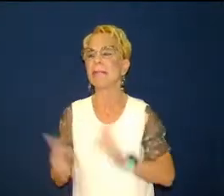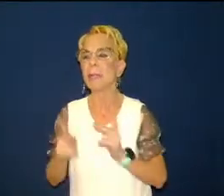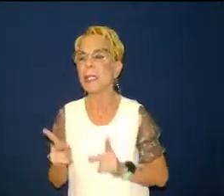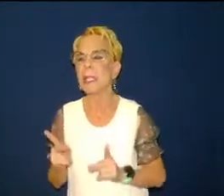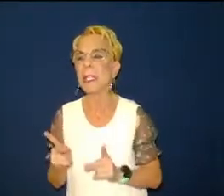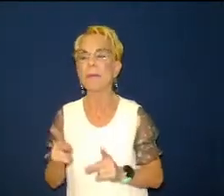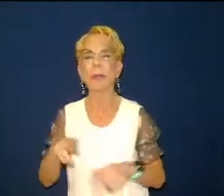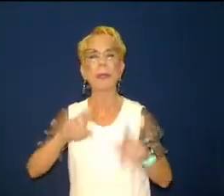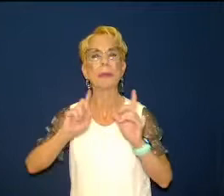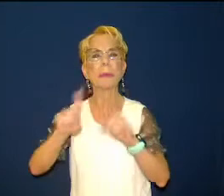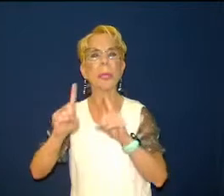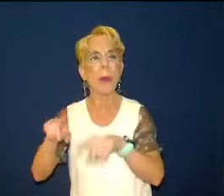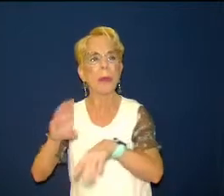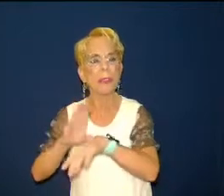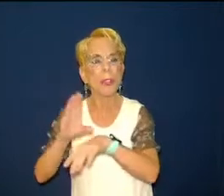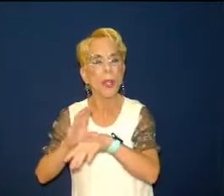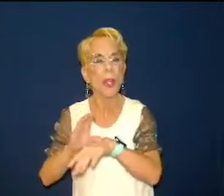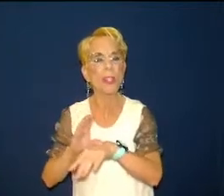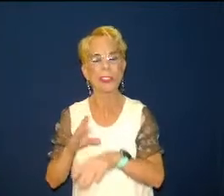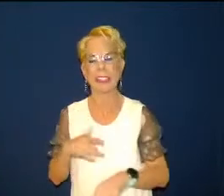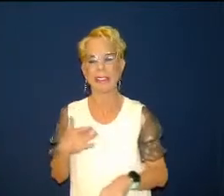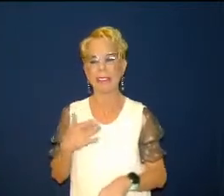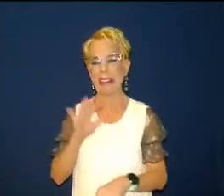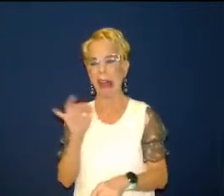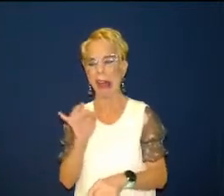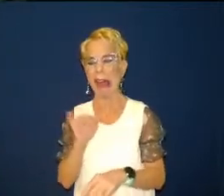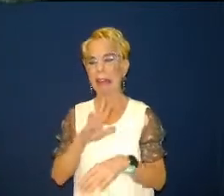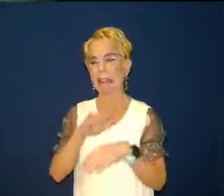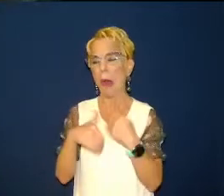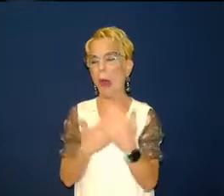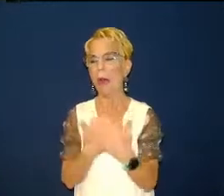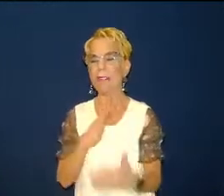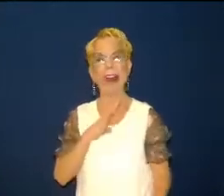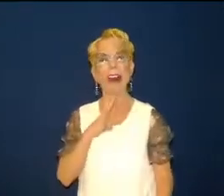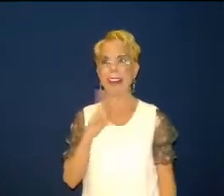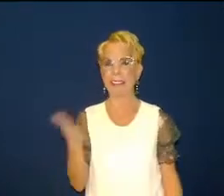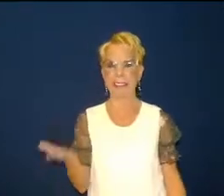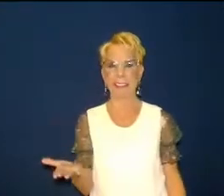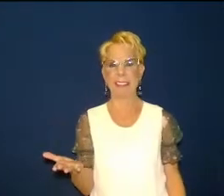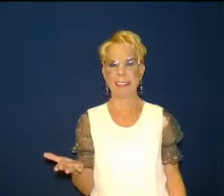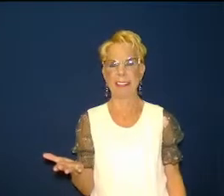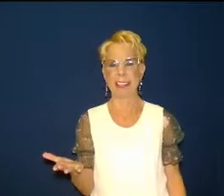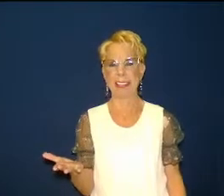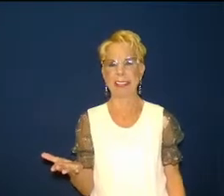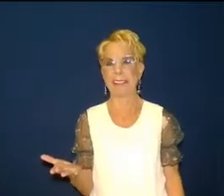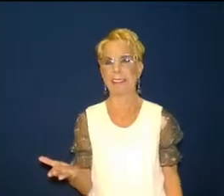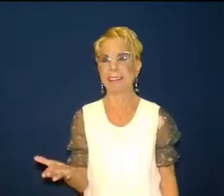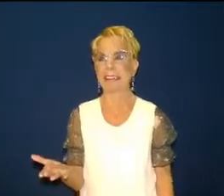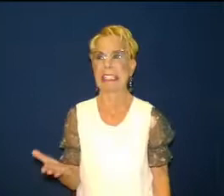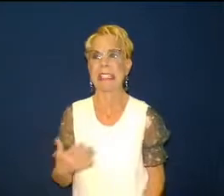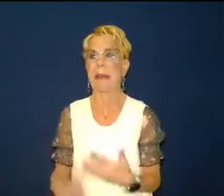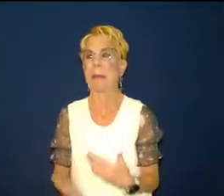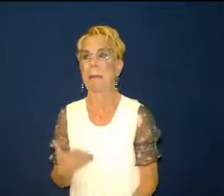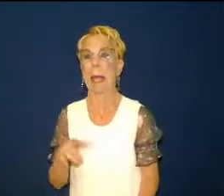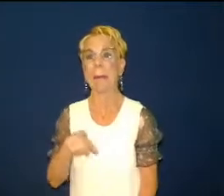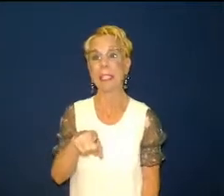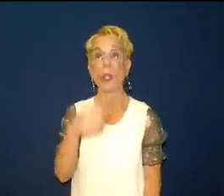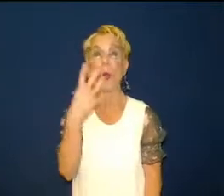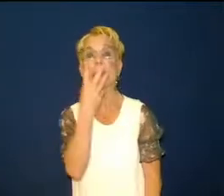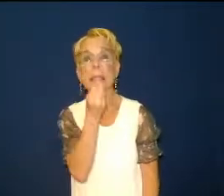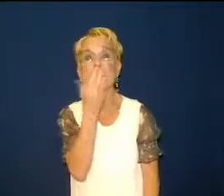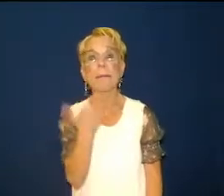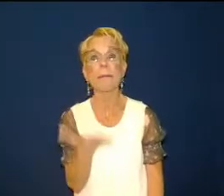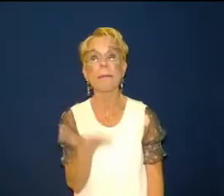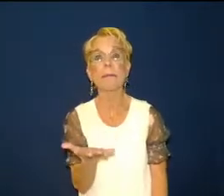did all that maybe you're here this morning because you're asleep spiritually and see what jesus is saying here